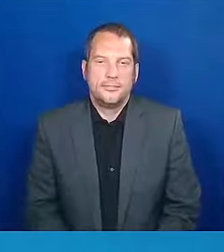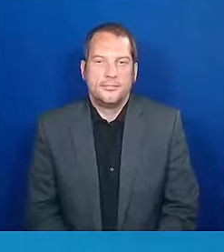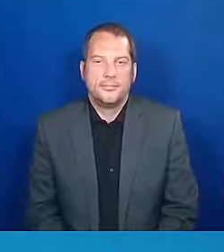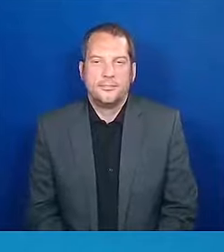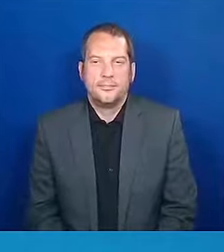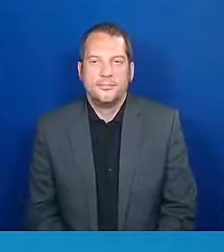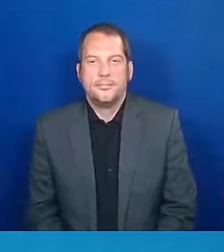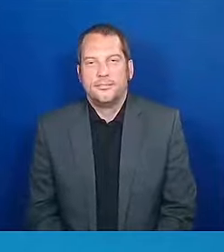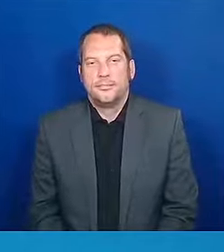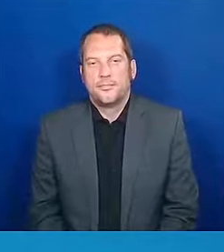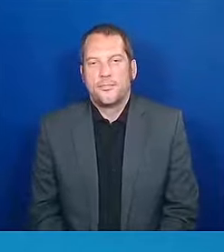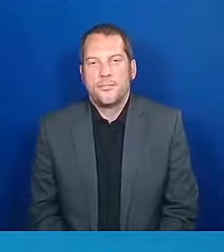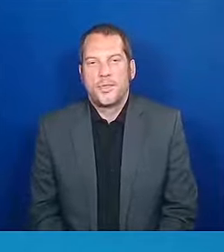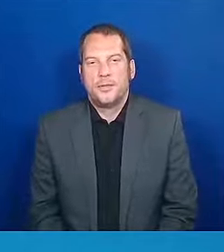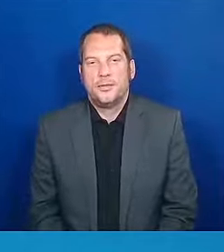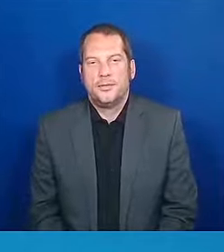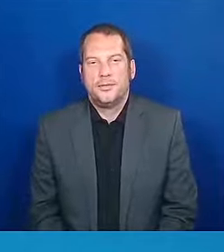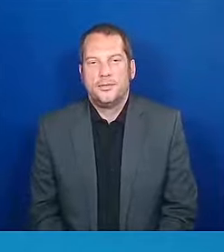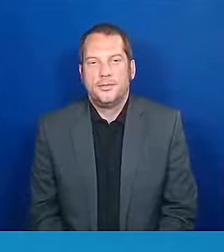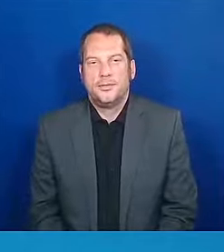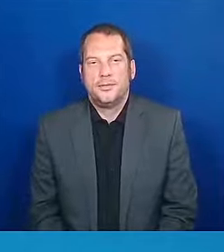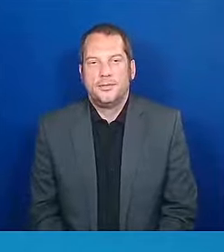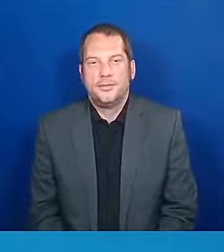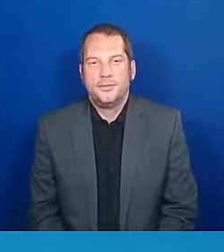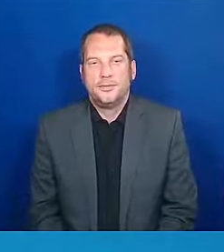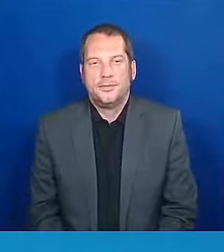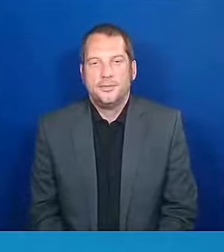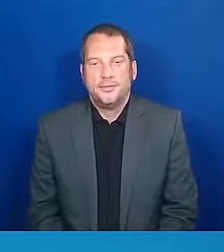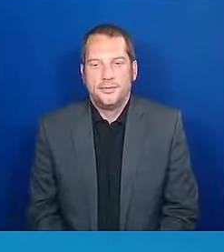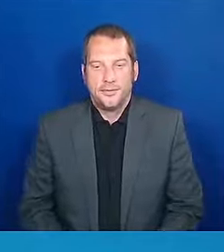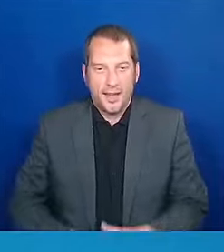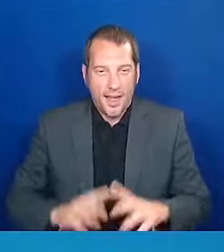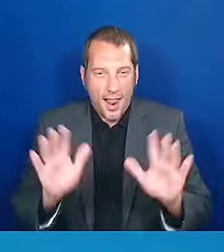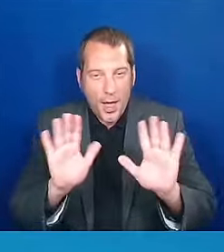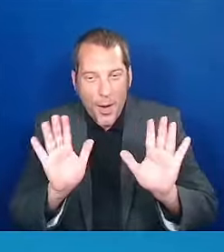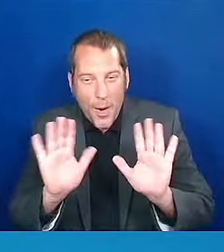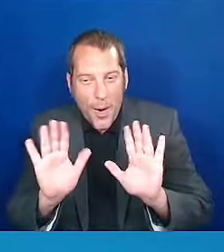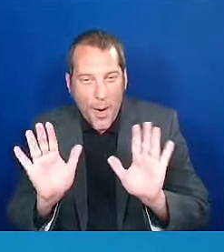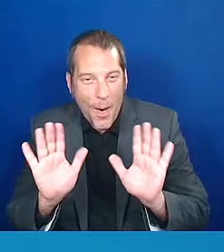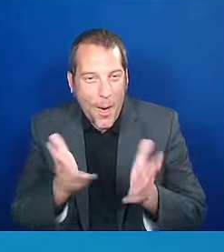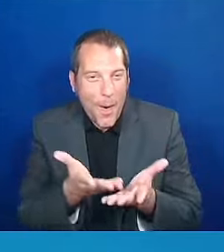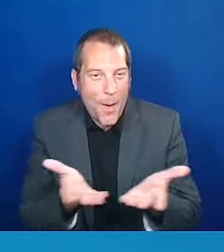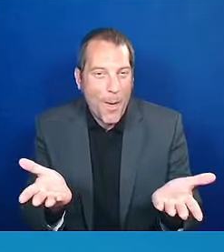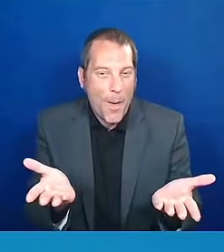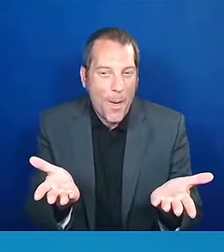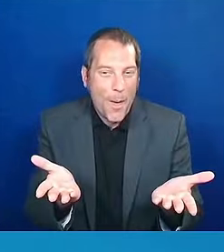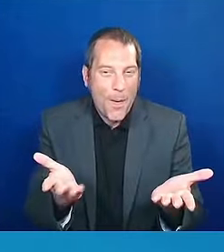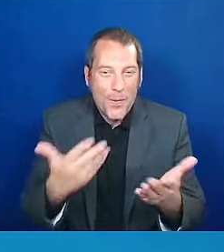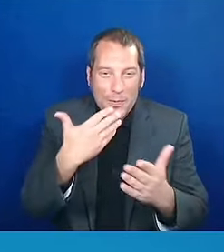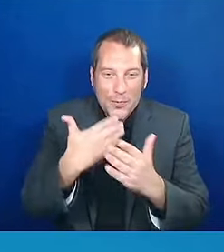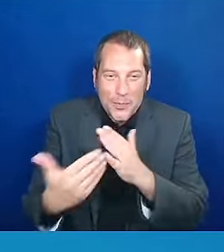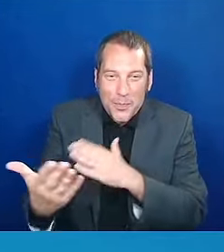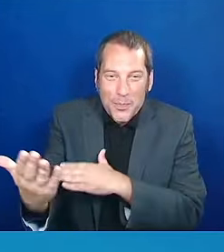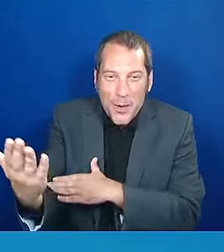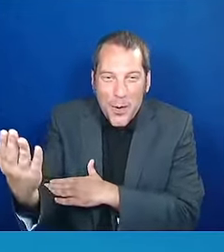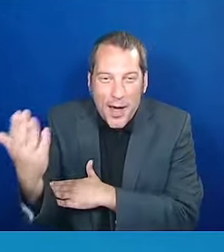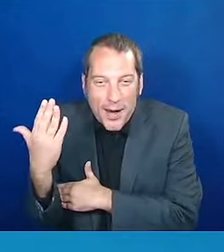Hello everyone! Hello, everyone. Good morning, my sorors.